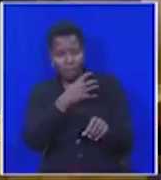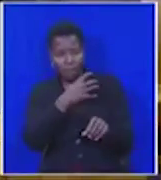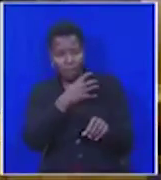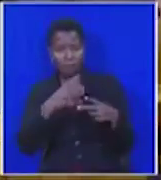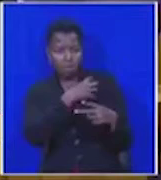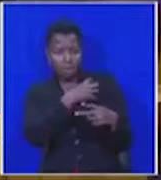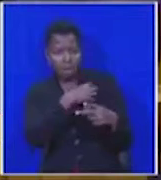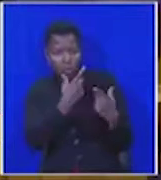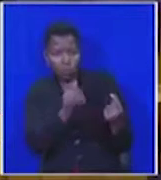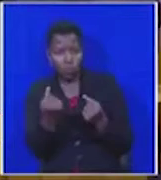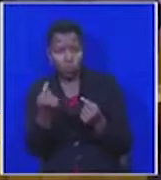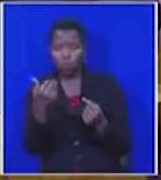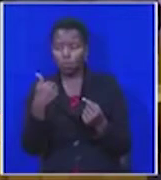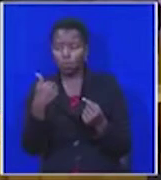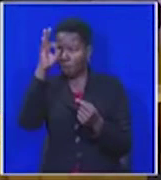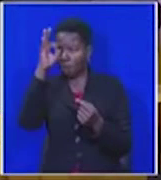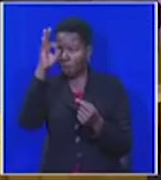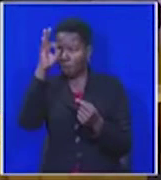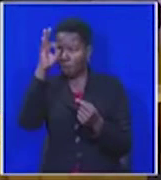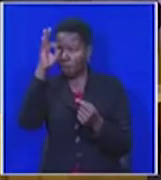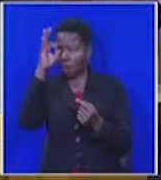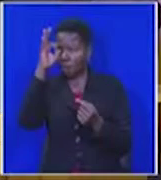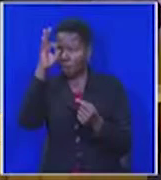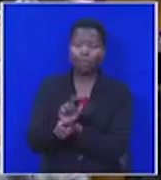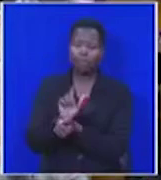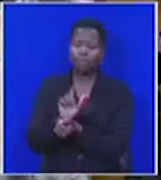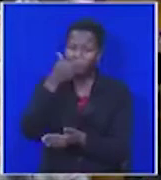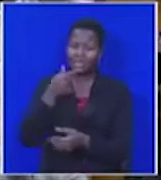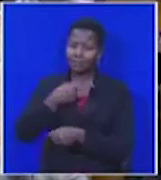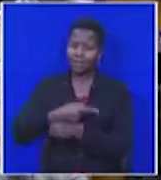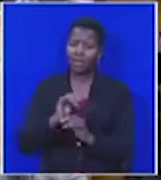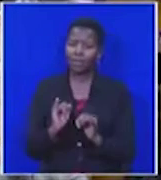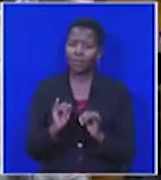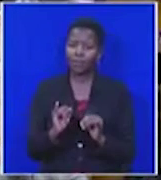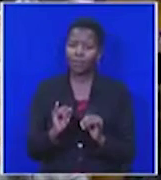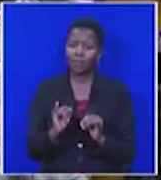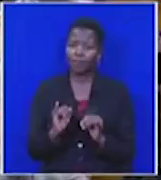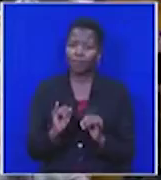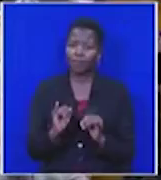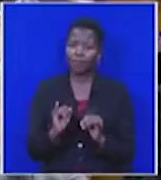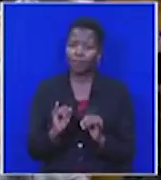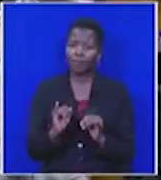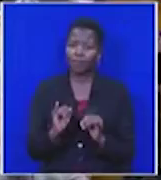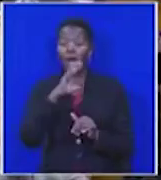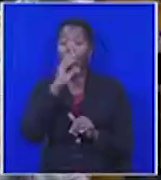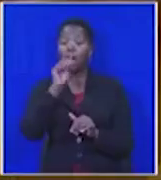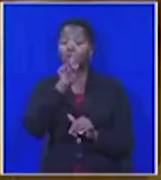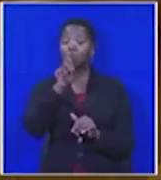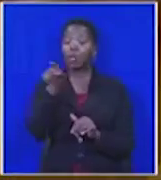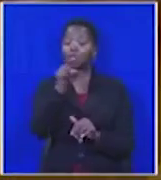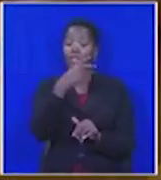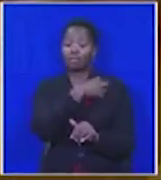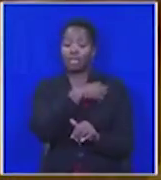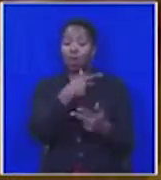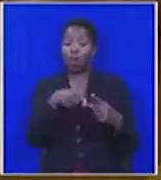for fulfilling our constitutional responsibility. However much the executive may not like the message or how it